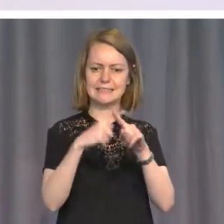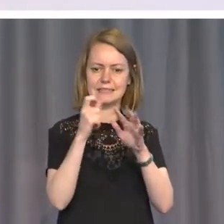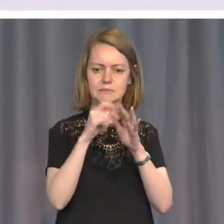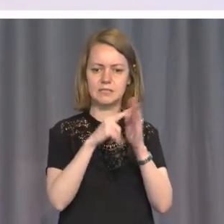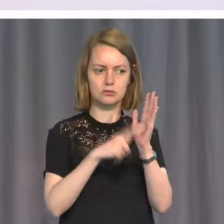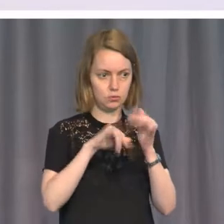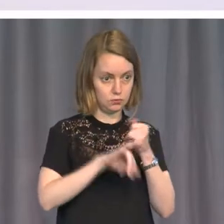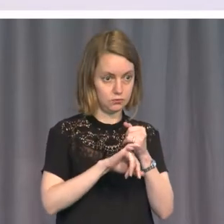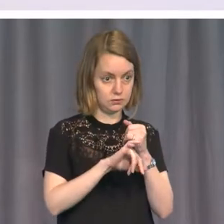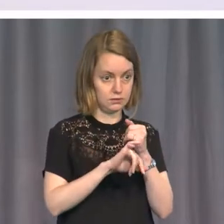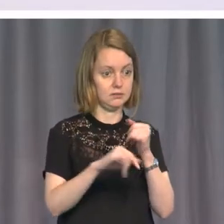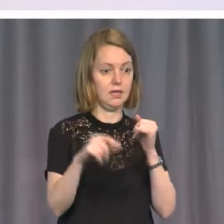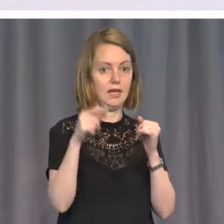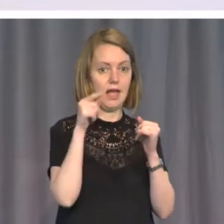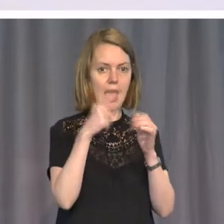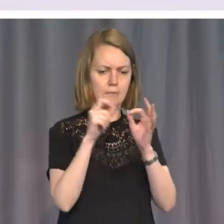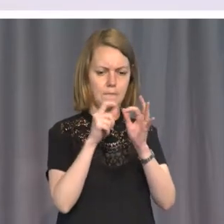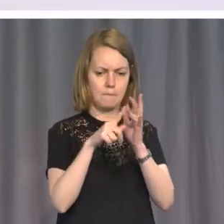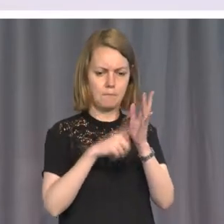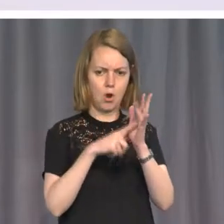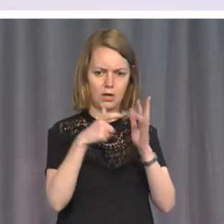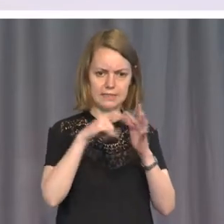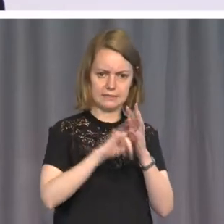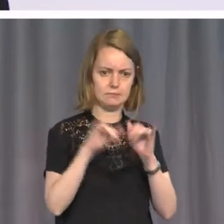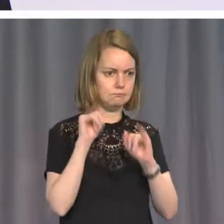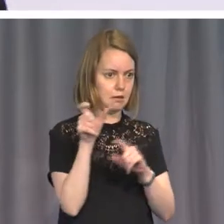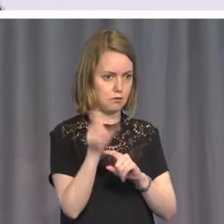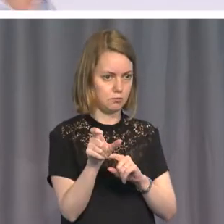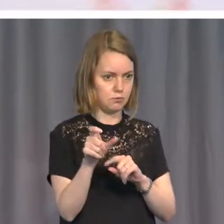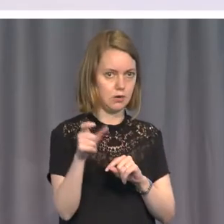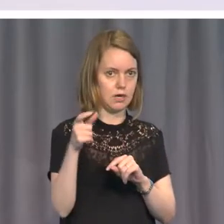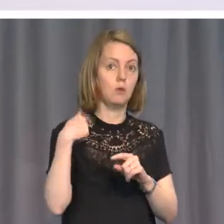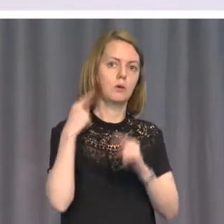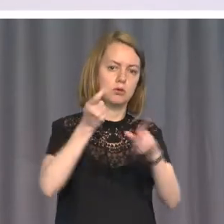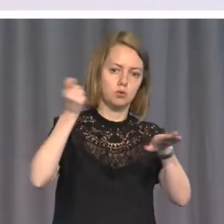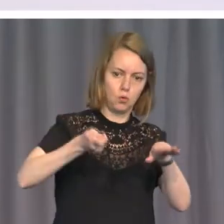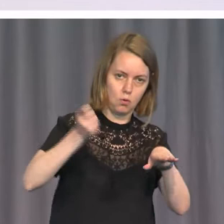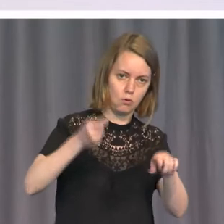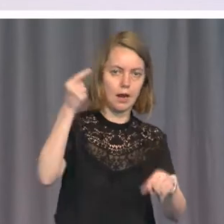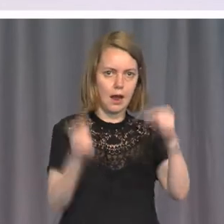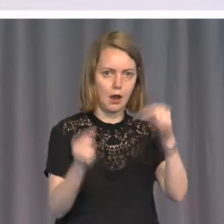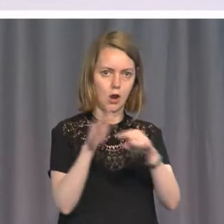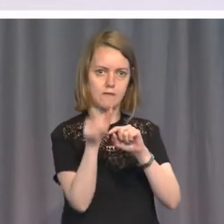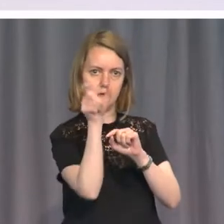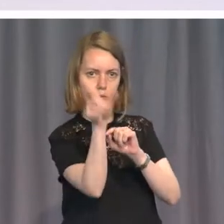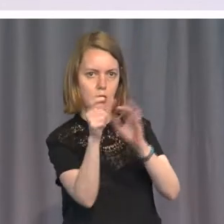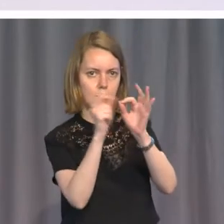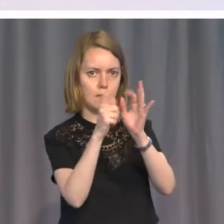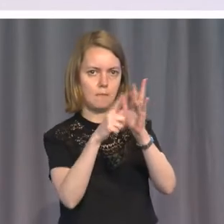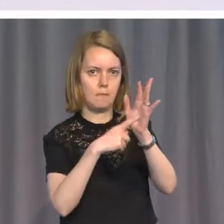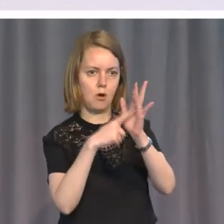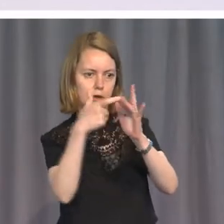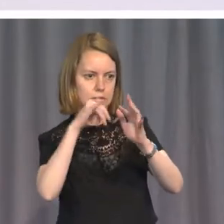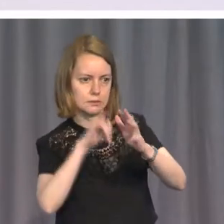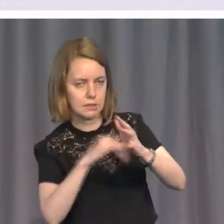that bollocks was an indecent word. So I called a professor of the English language to describe to the court the etymology of the